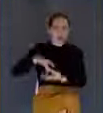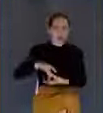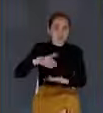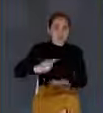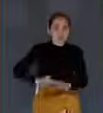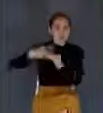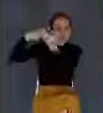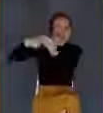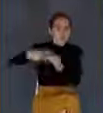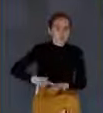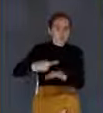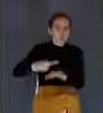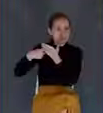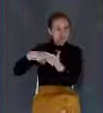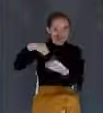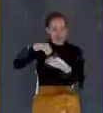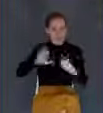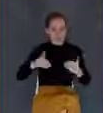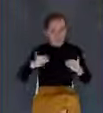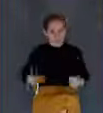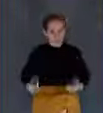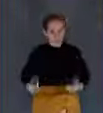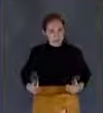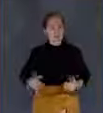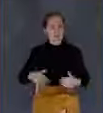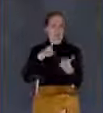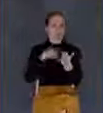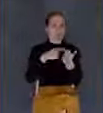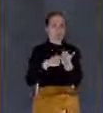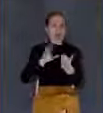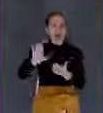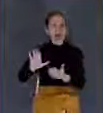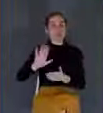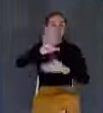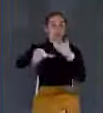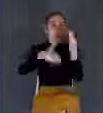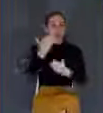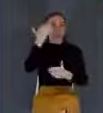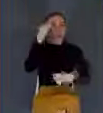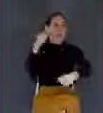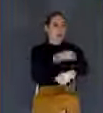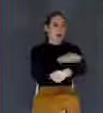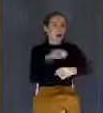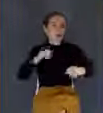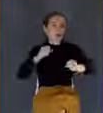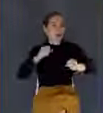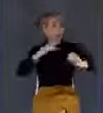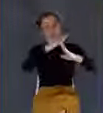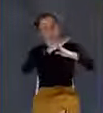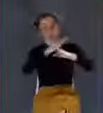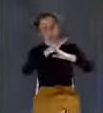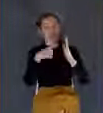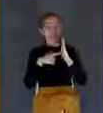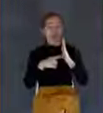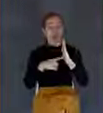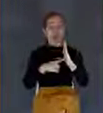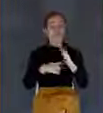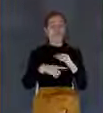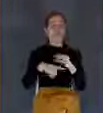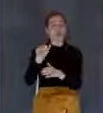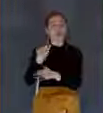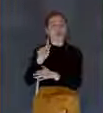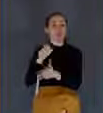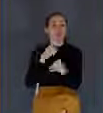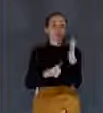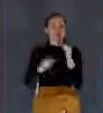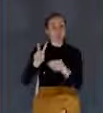when his omniscience was veiled. For example, did you know the Bible says in Luke 2 that when